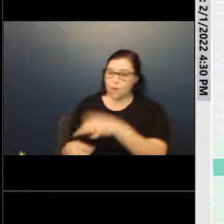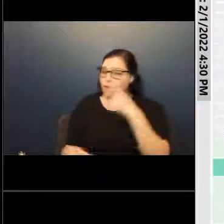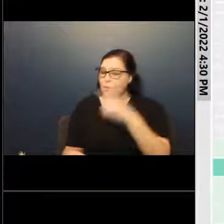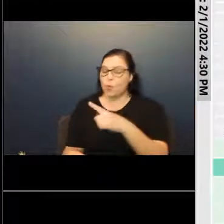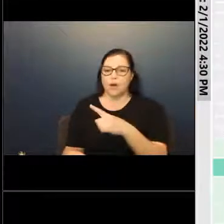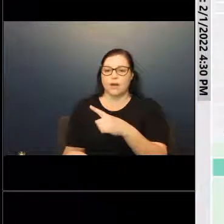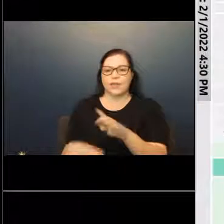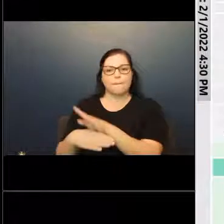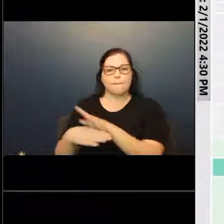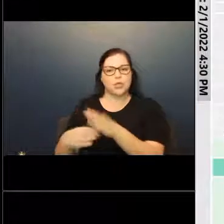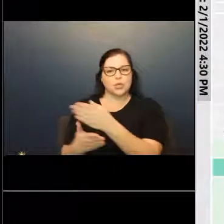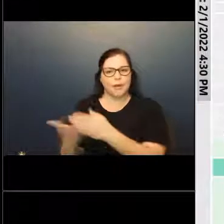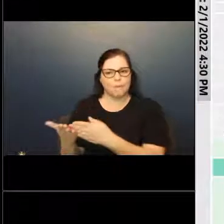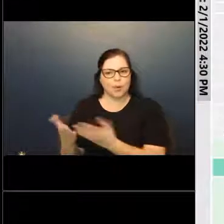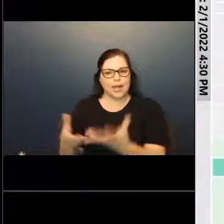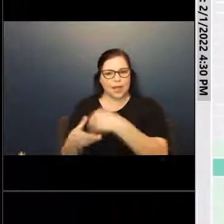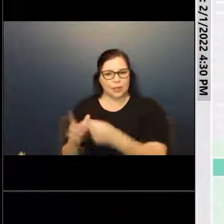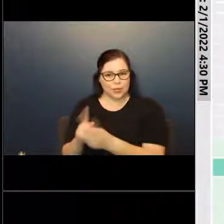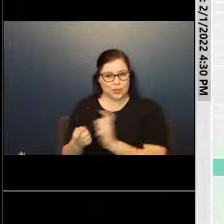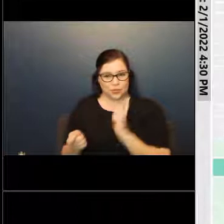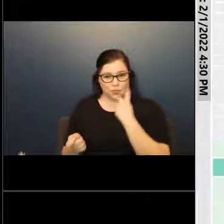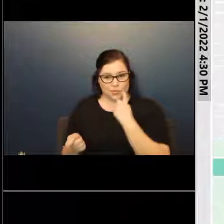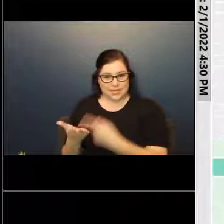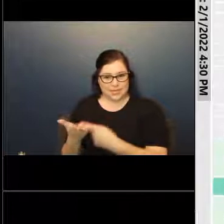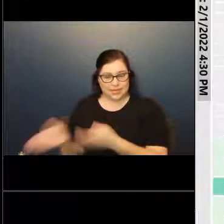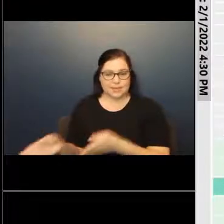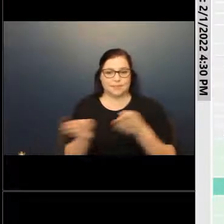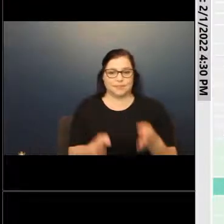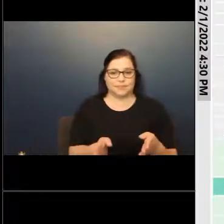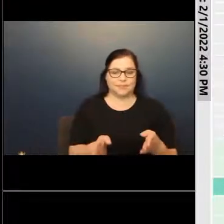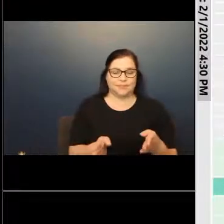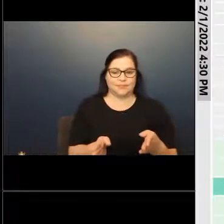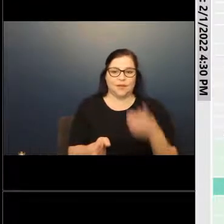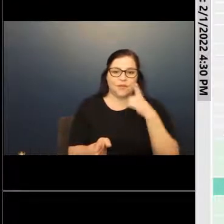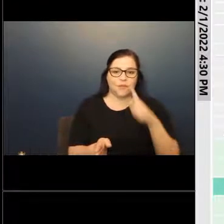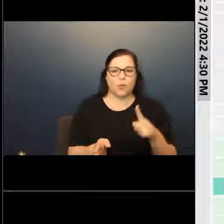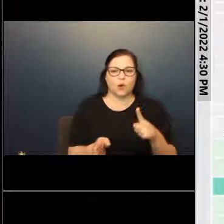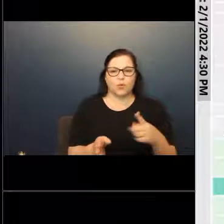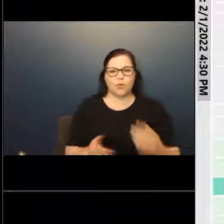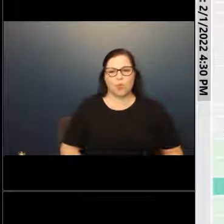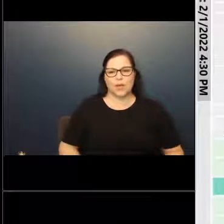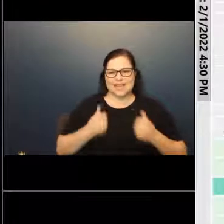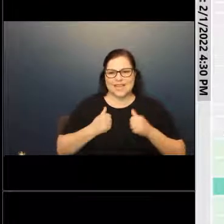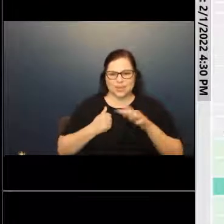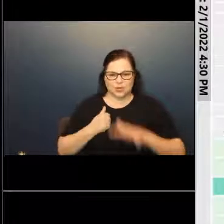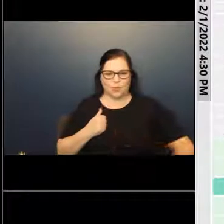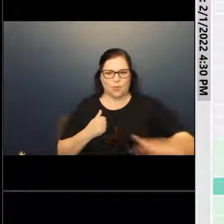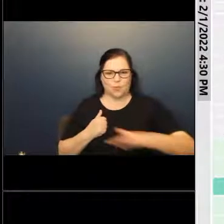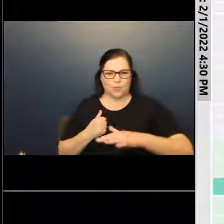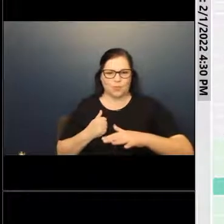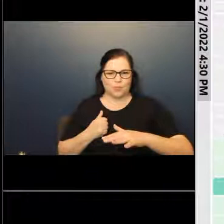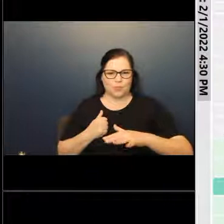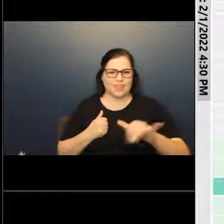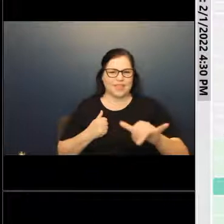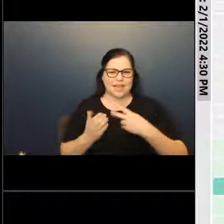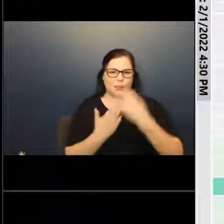component and it will contain the changes that we just discussed. This next one here is for, um, the residential portion of the same project for state